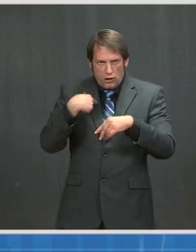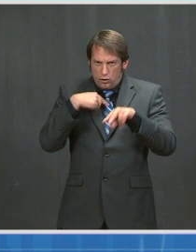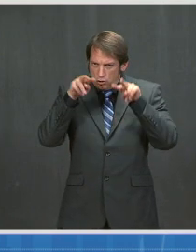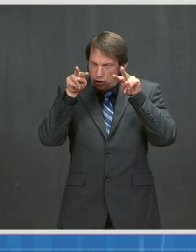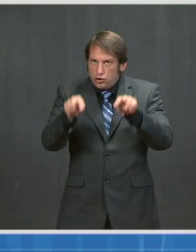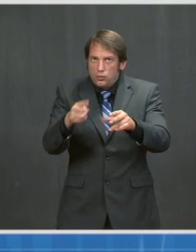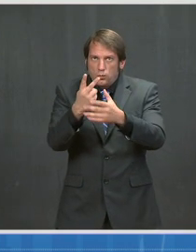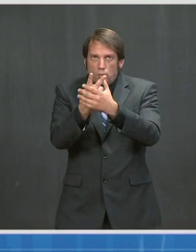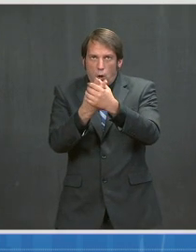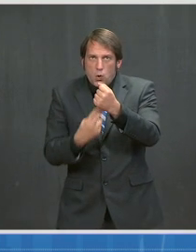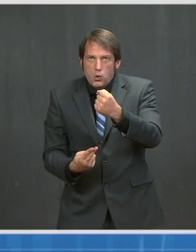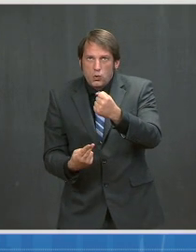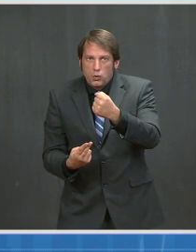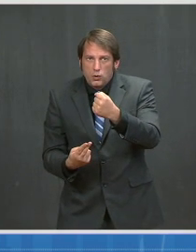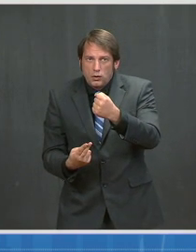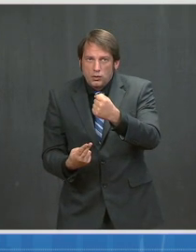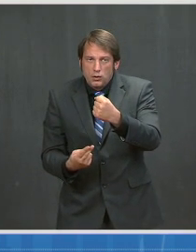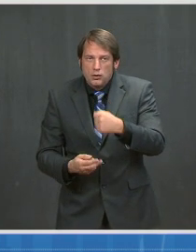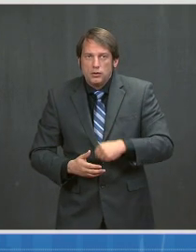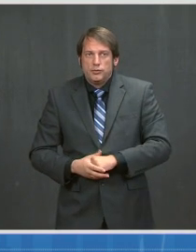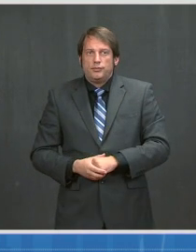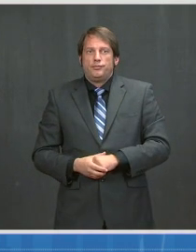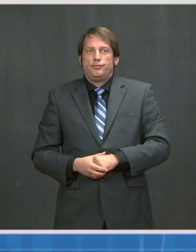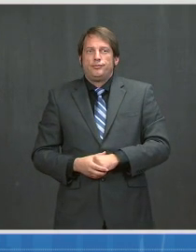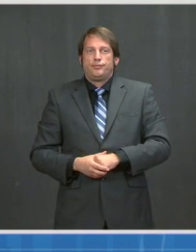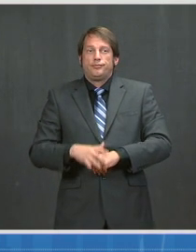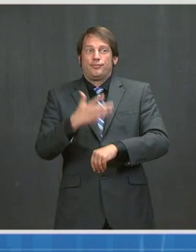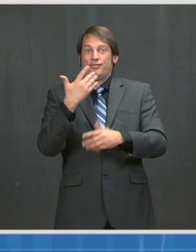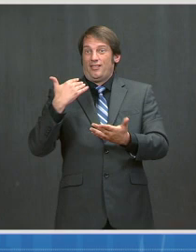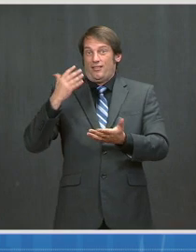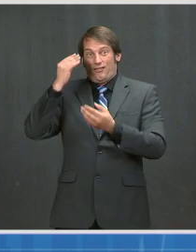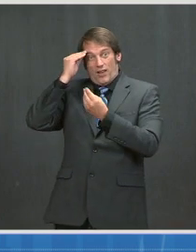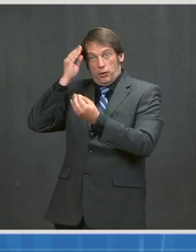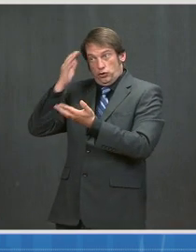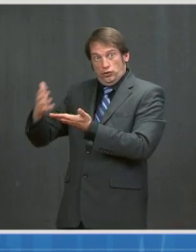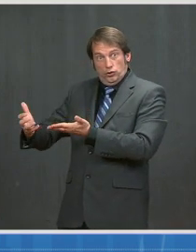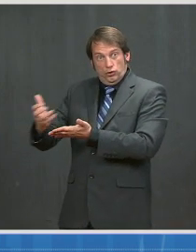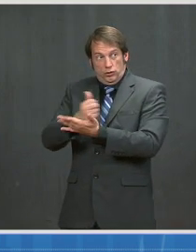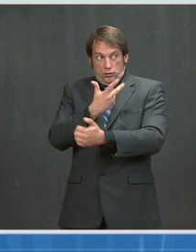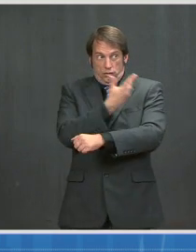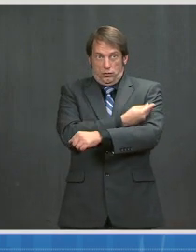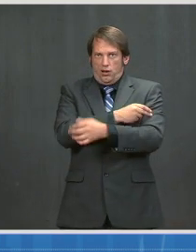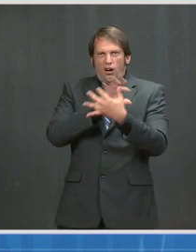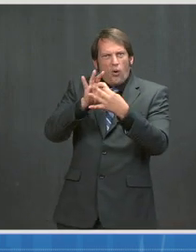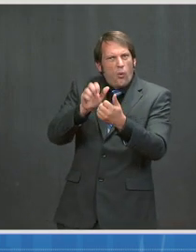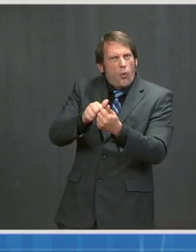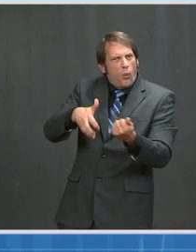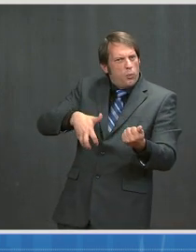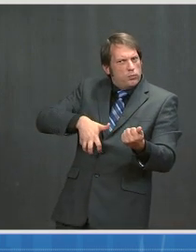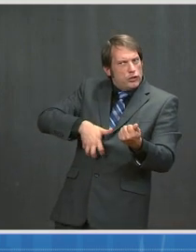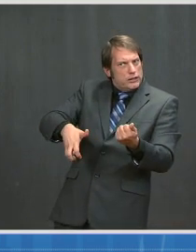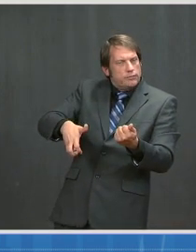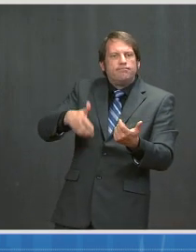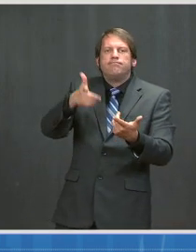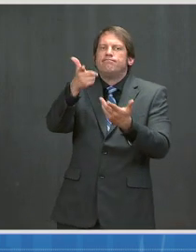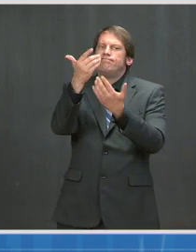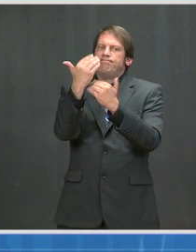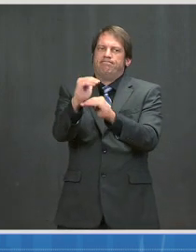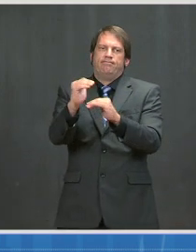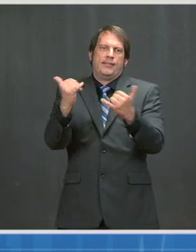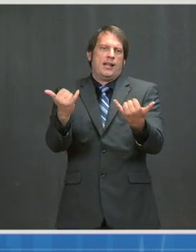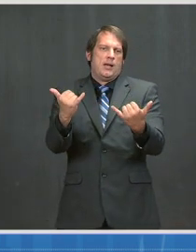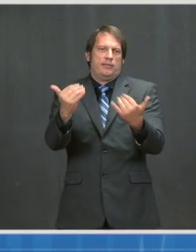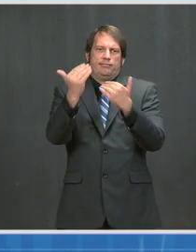vaccine data in pregnancy is limited thus far in the sense of specifically looking at